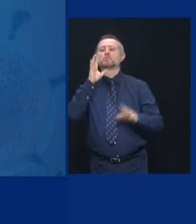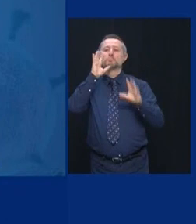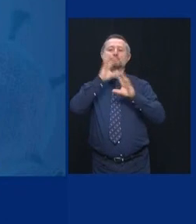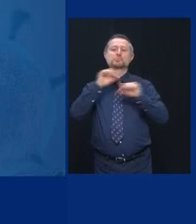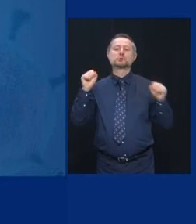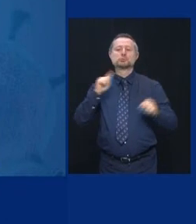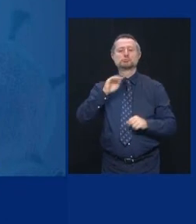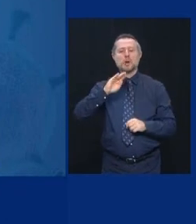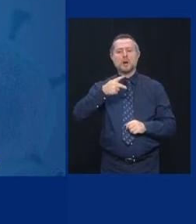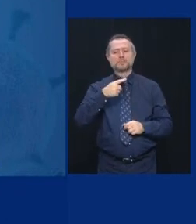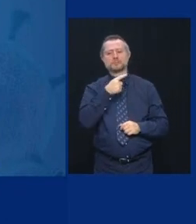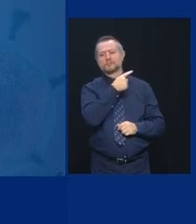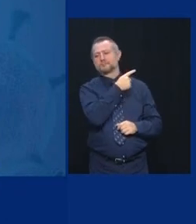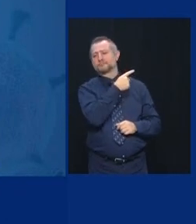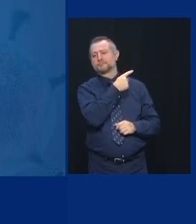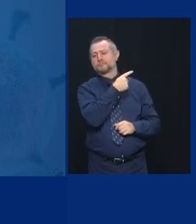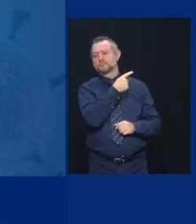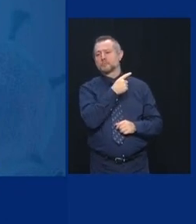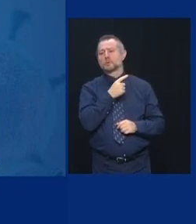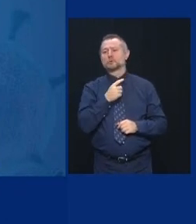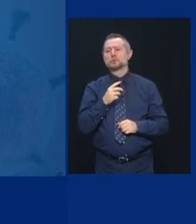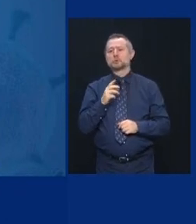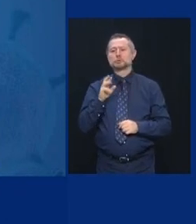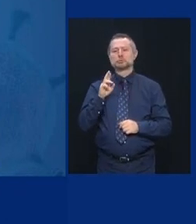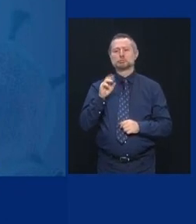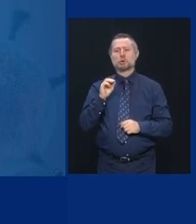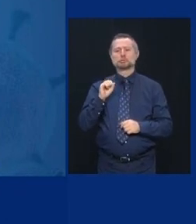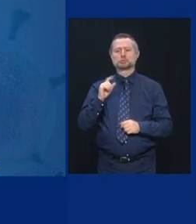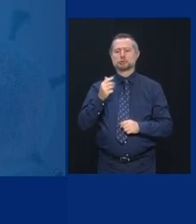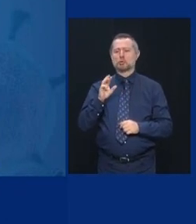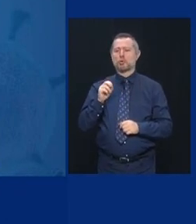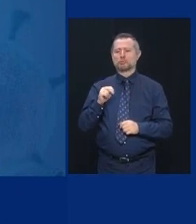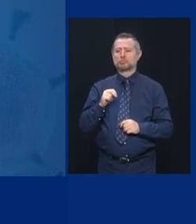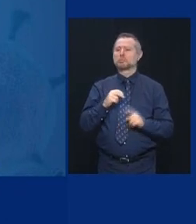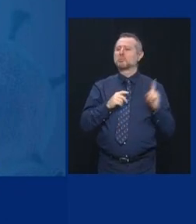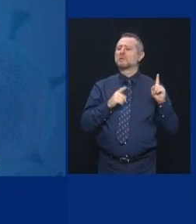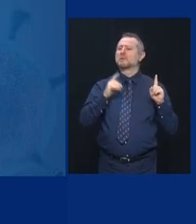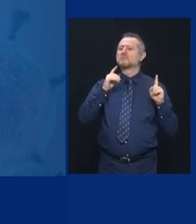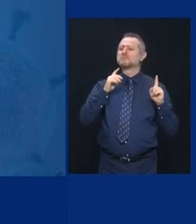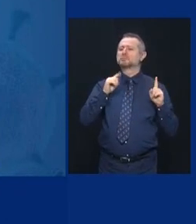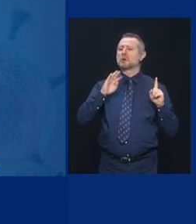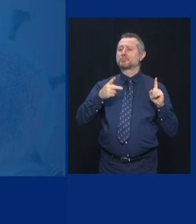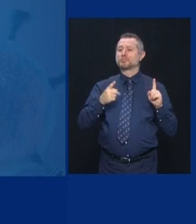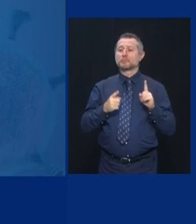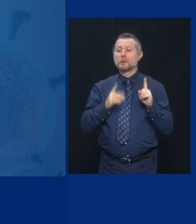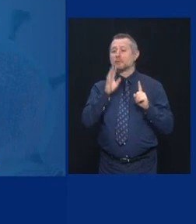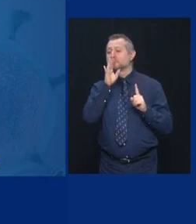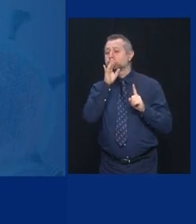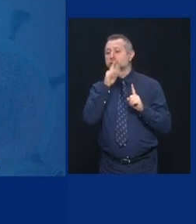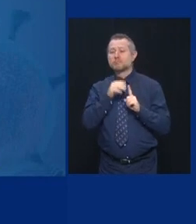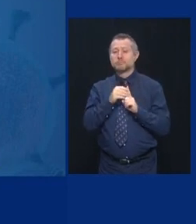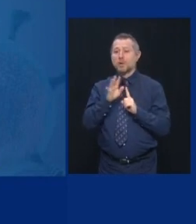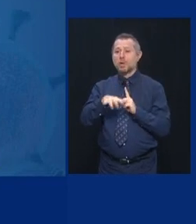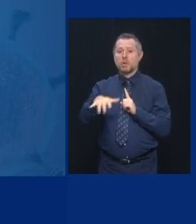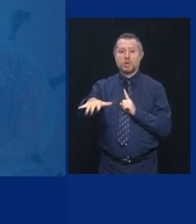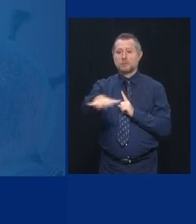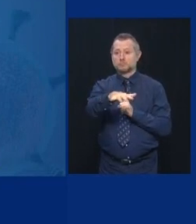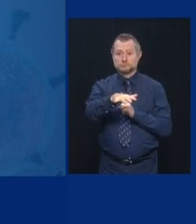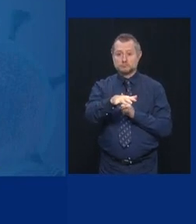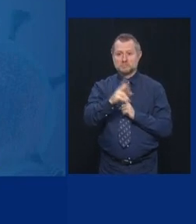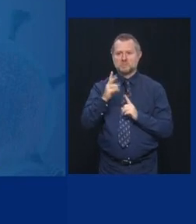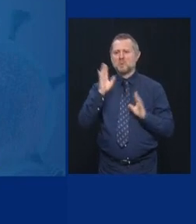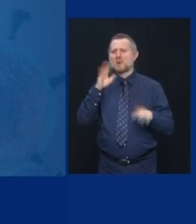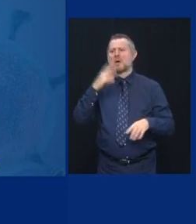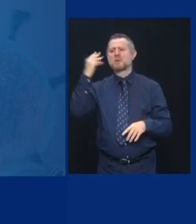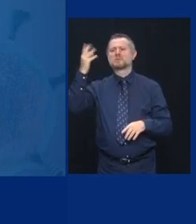event. Oh, those are safe. Outdoor events. No, no, no. Safer than indoor. Nobody ever said safe.